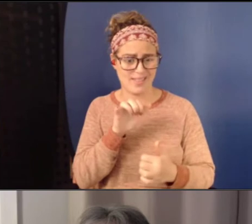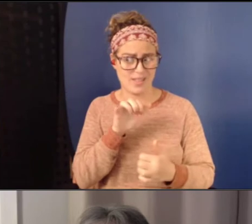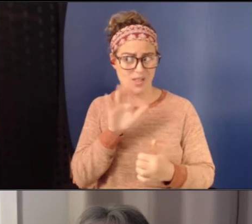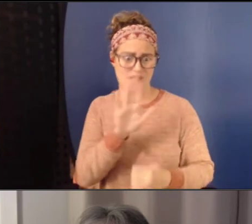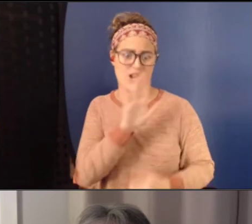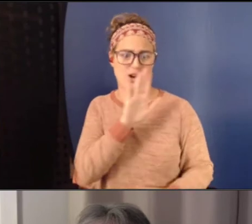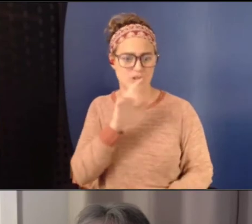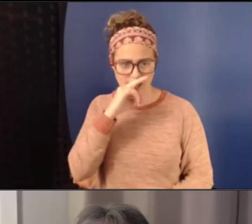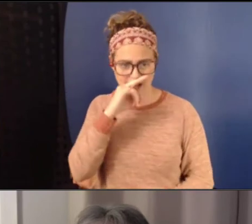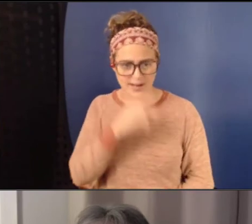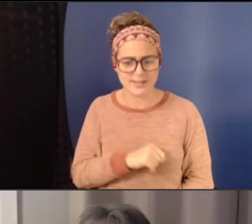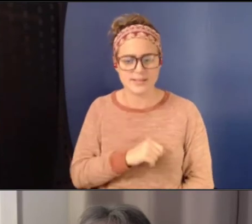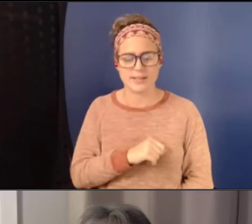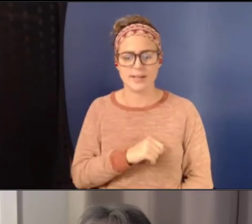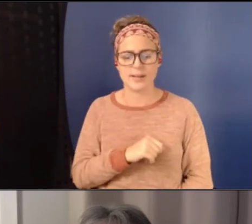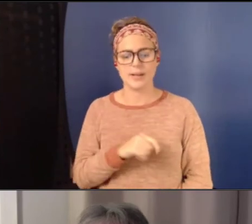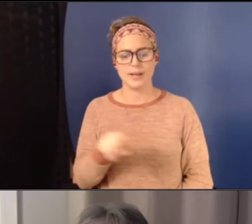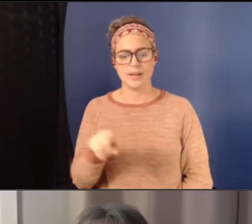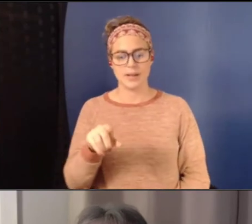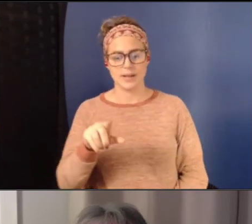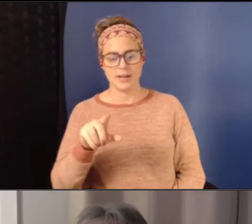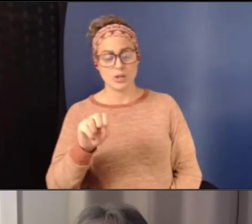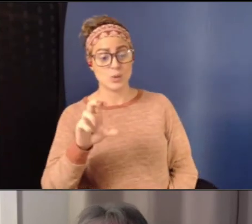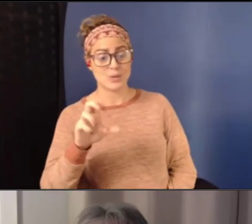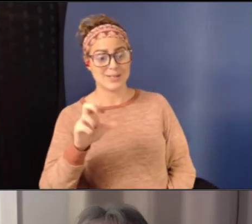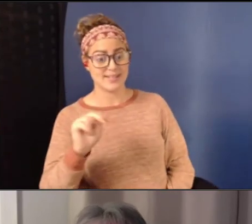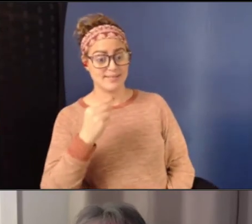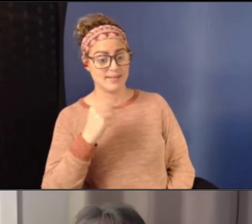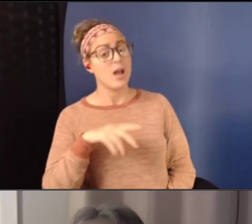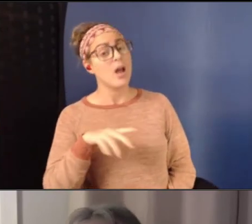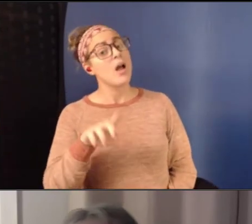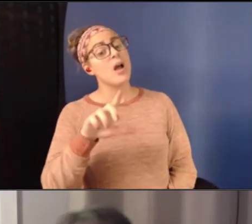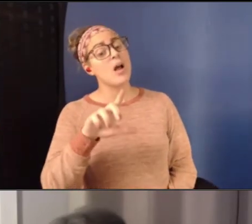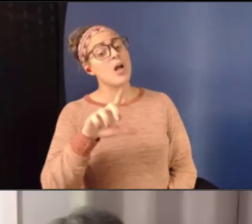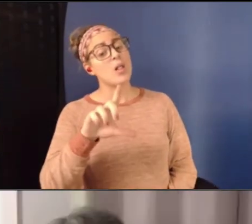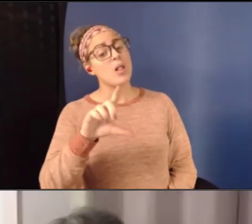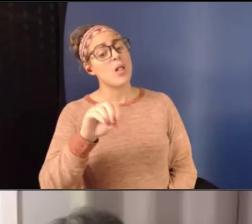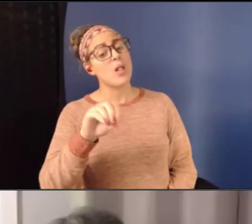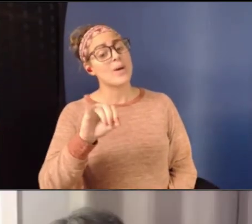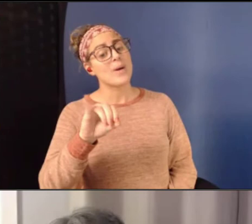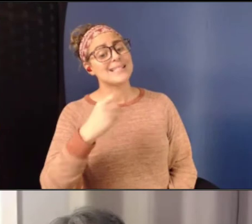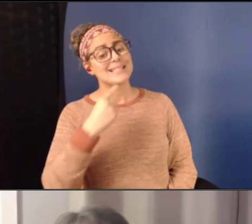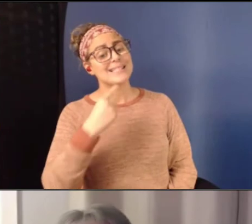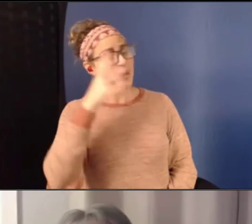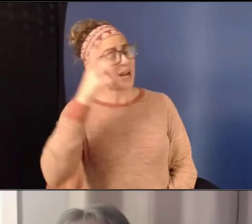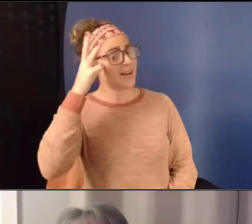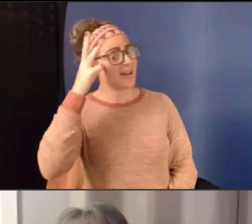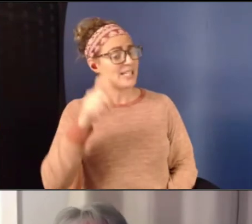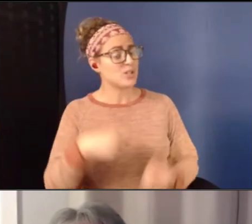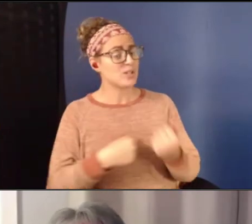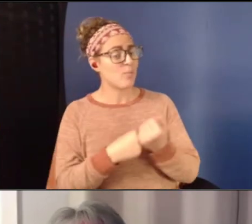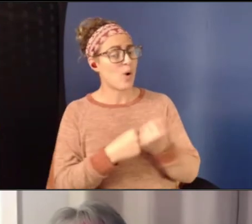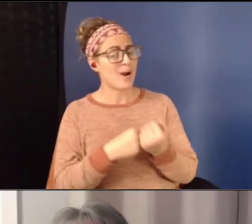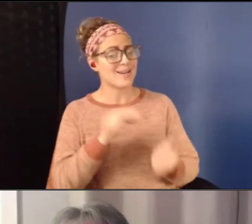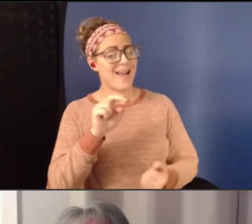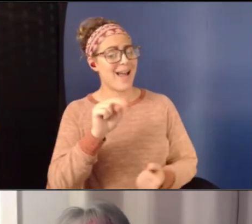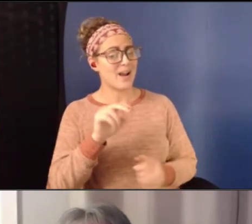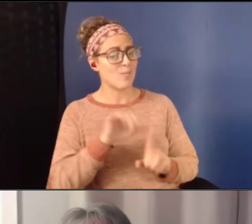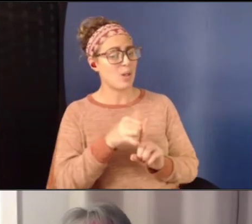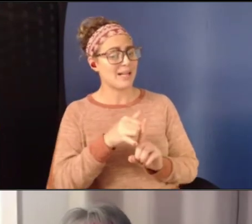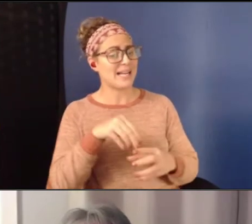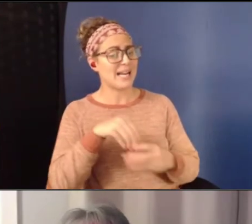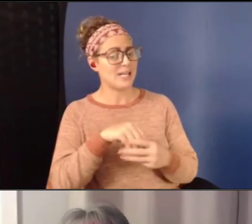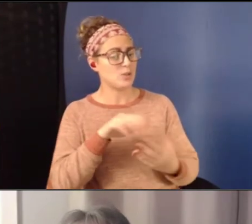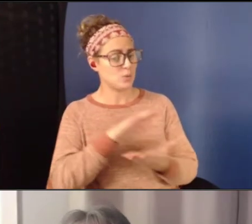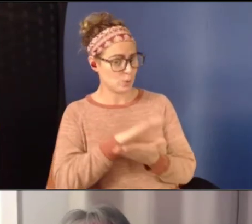Right. And, uh, Lois offers a comment. The parents need to support non-bullying in the schools and support the respect of